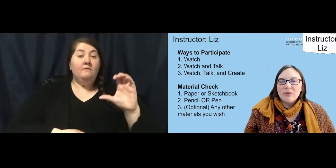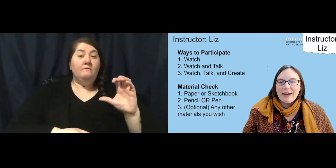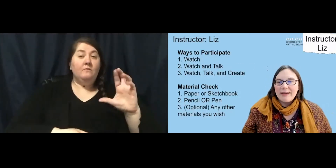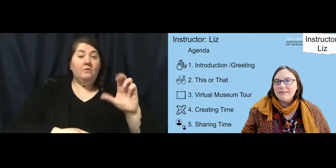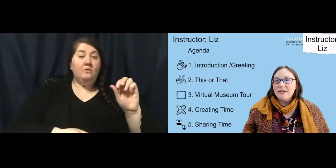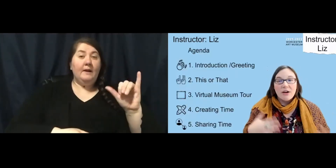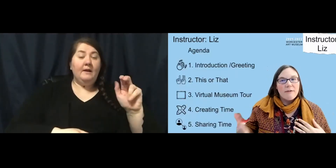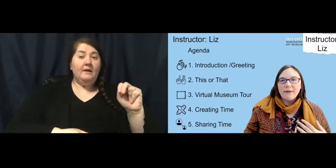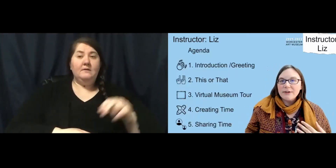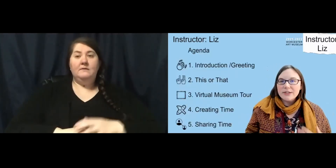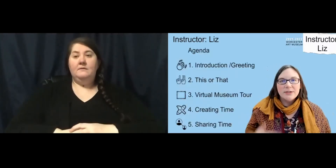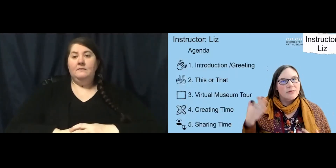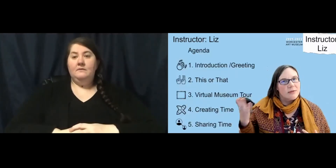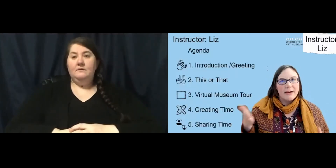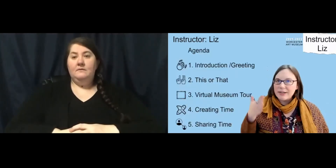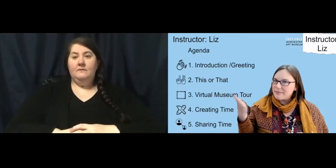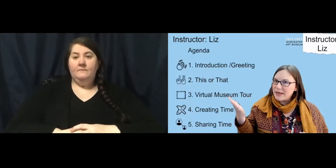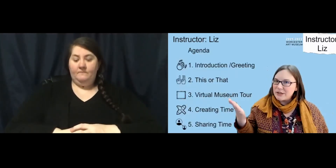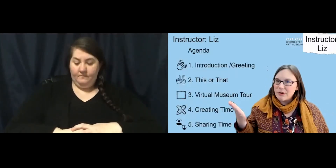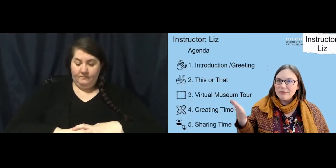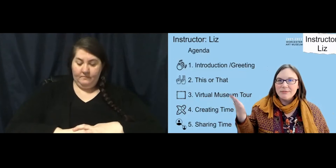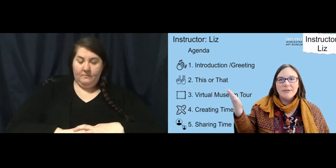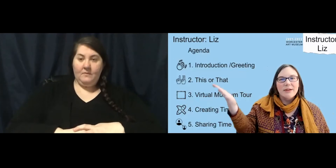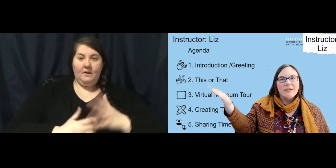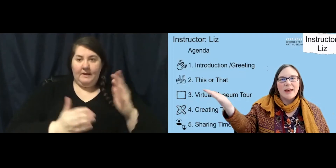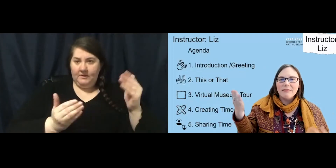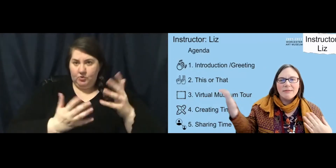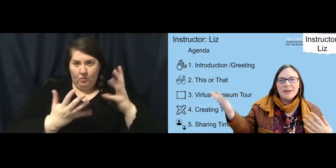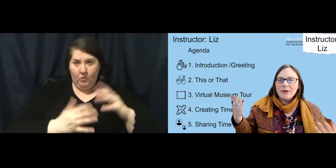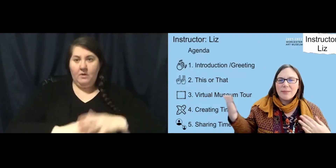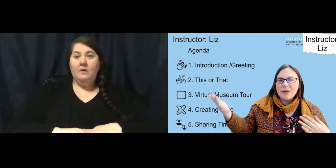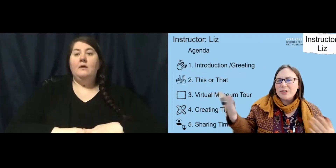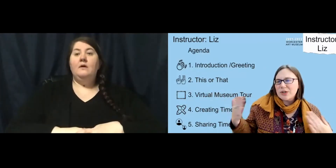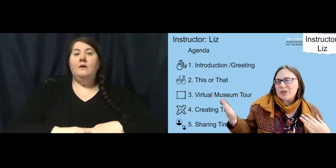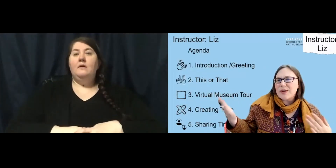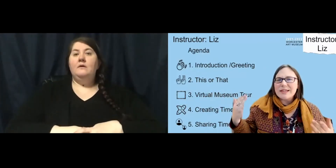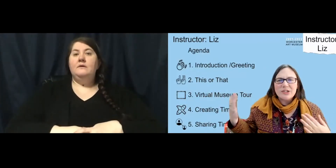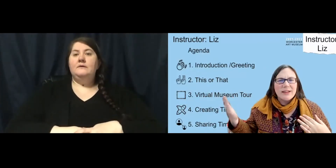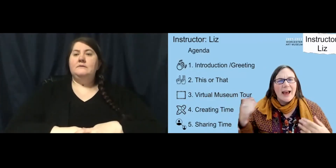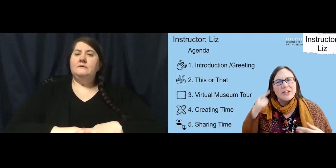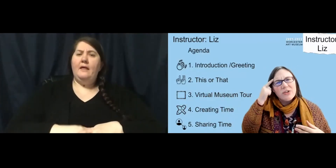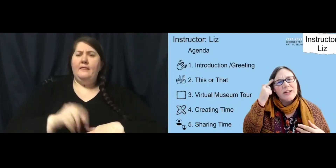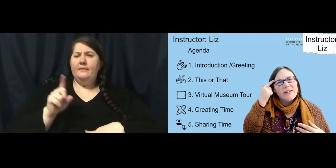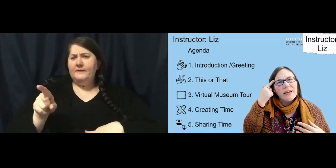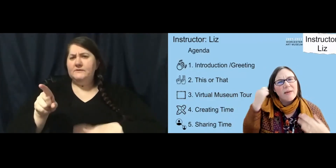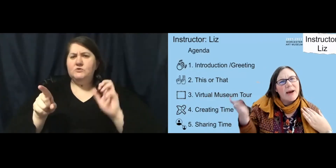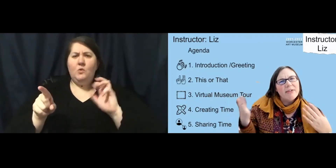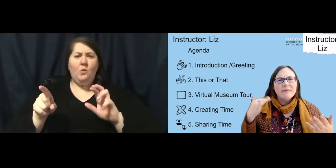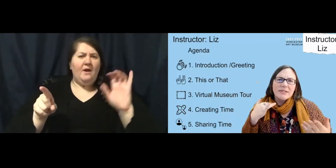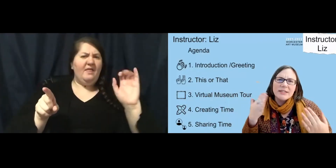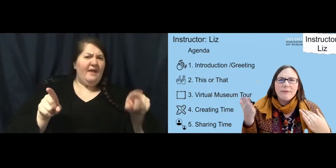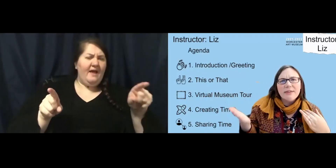All right. First, I already did my intro. Then I'm going to sort of do a this or that, so you can think